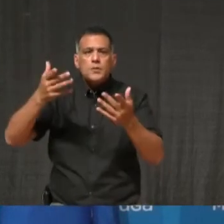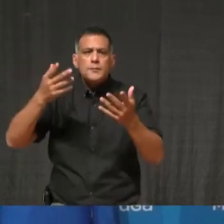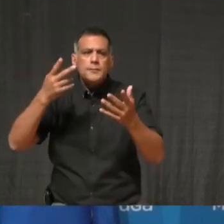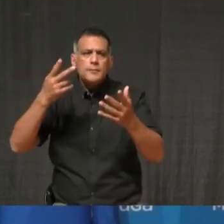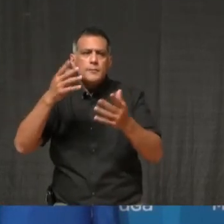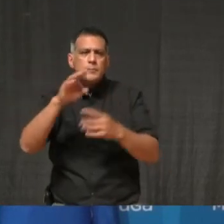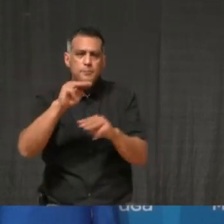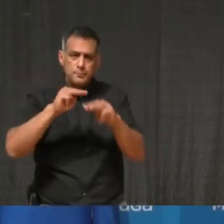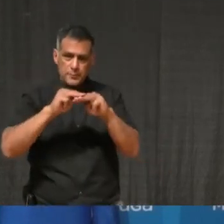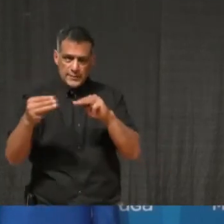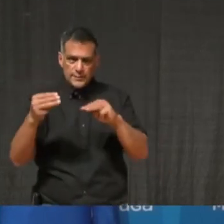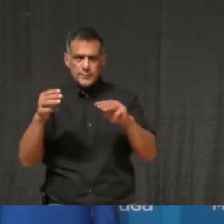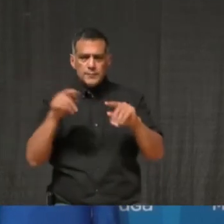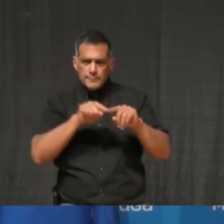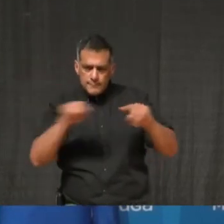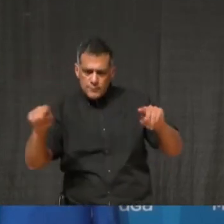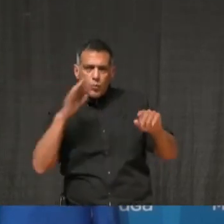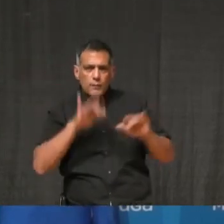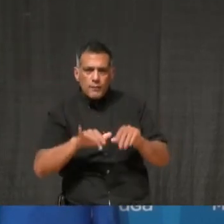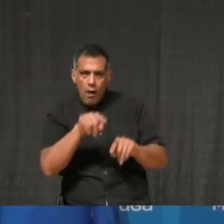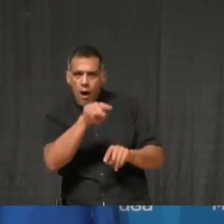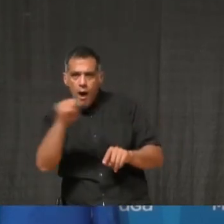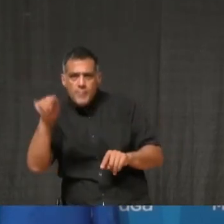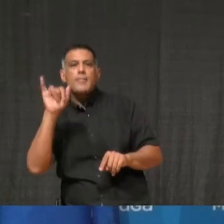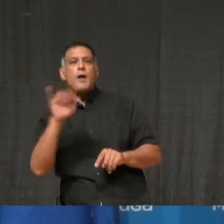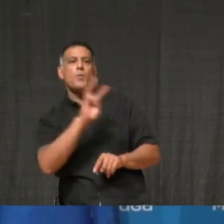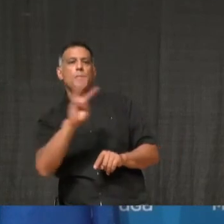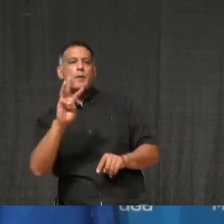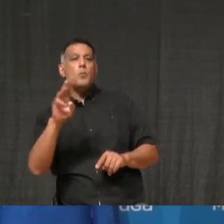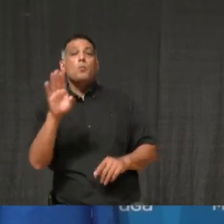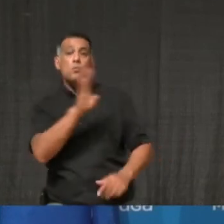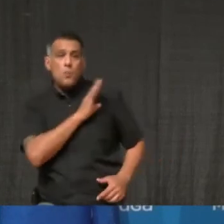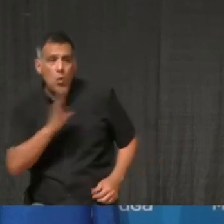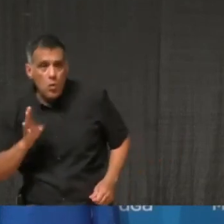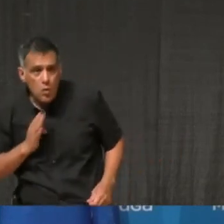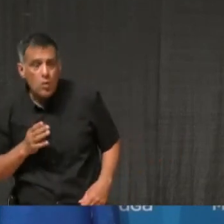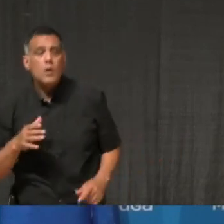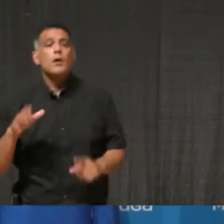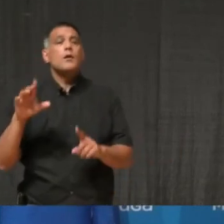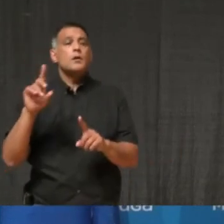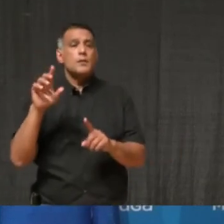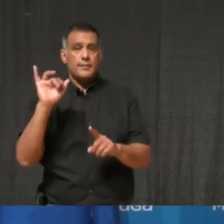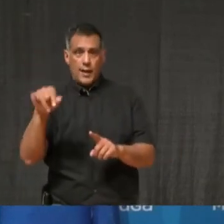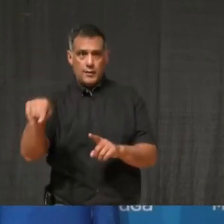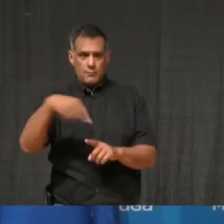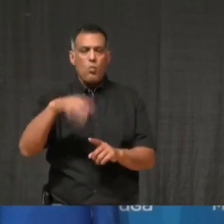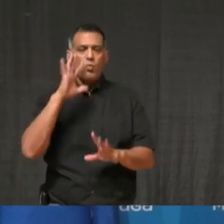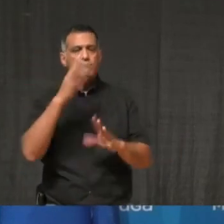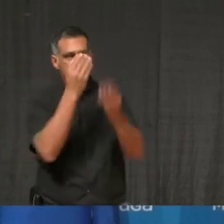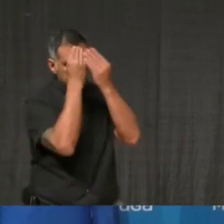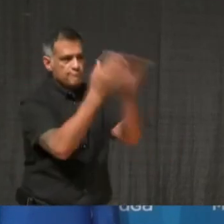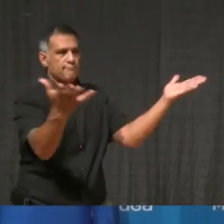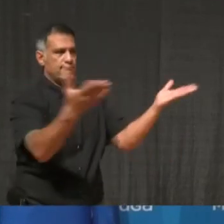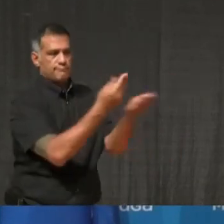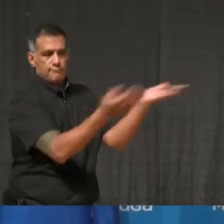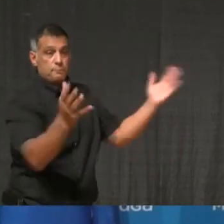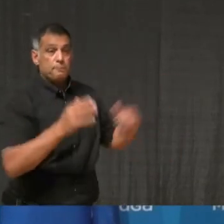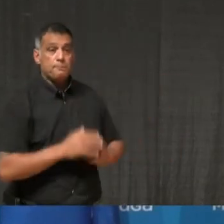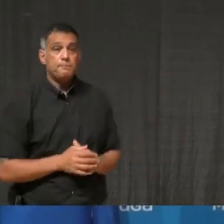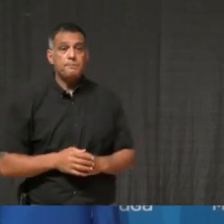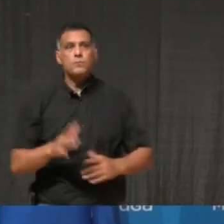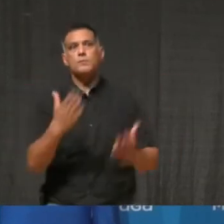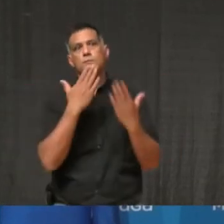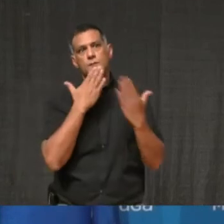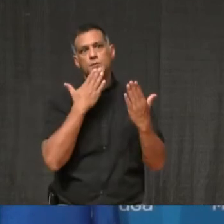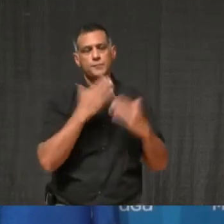Mississauga Board of Trade, and our Economic Development Office to get the word out. Thank you. If I may touch again